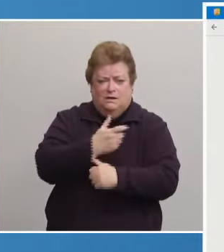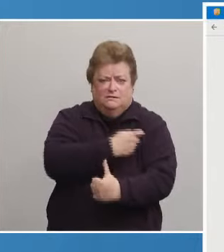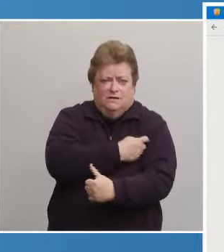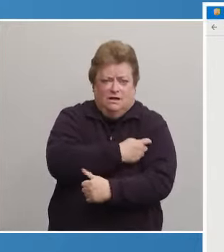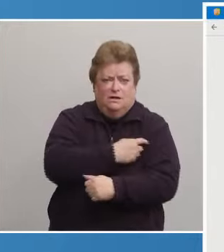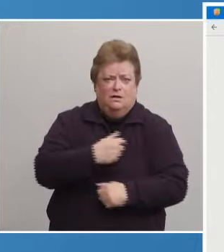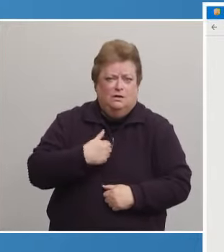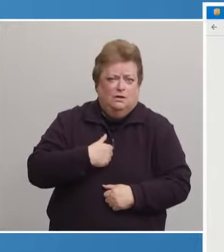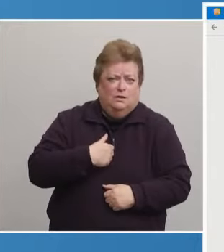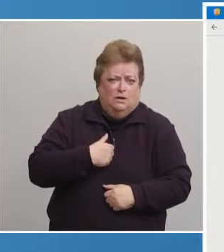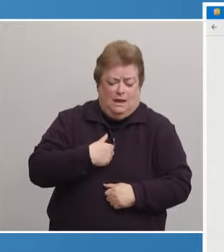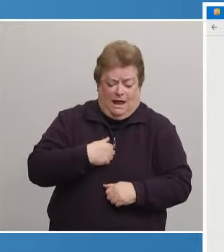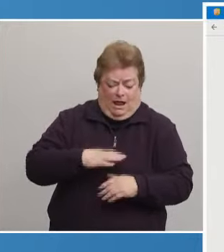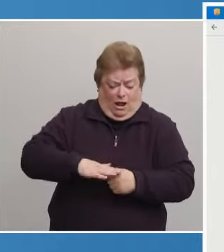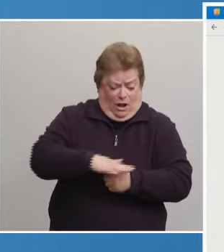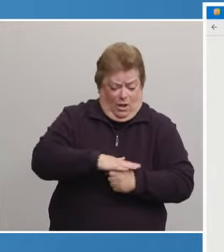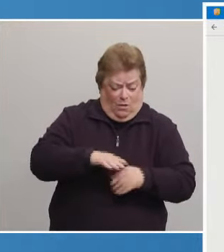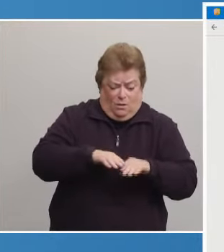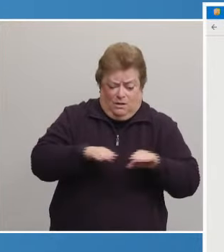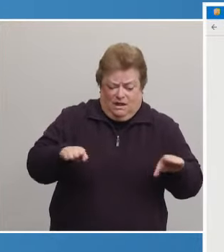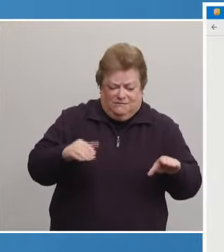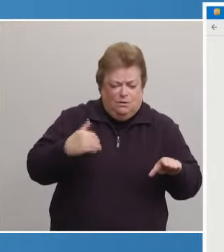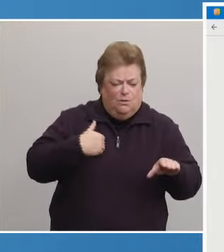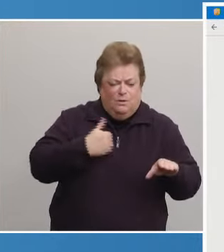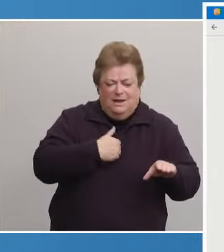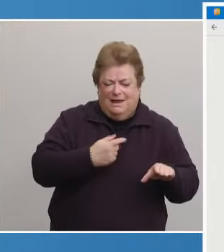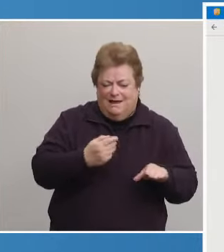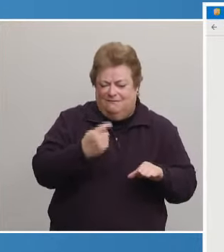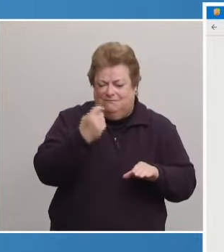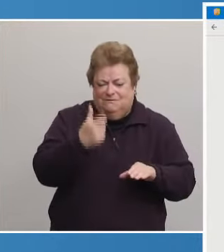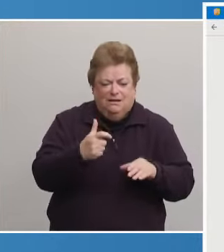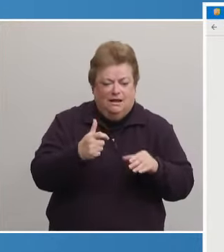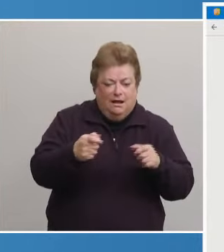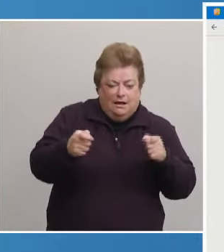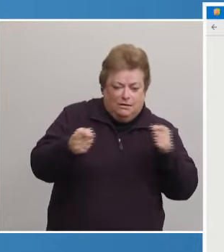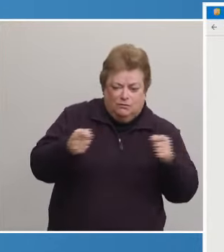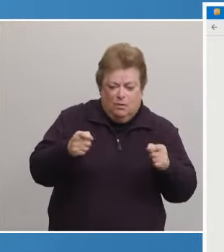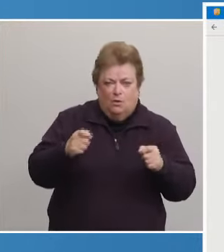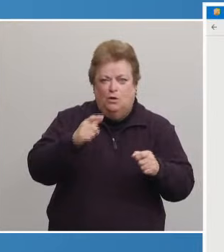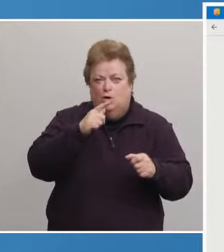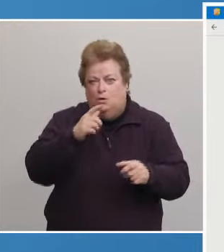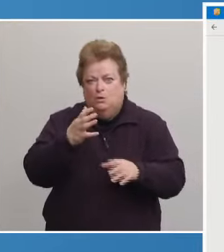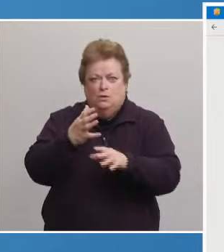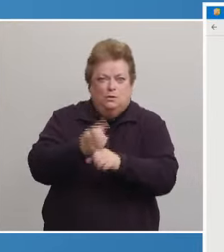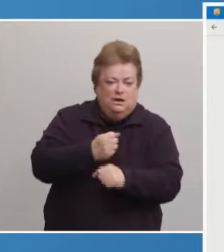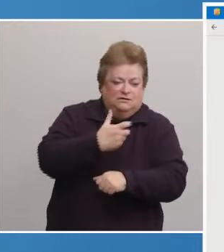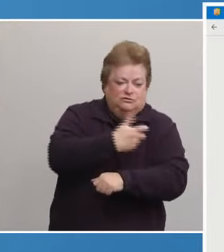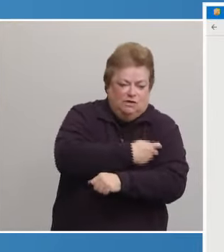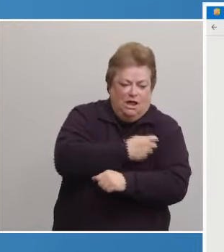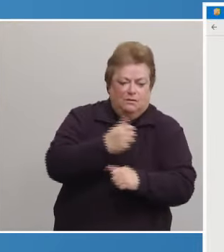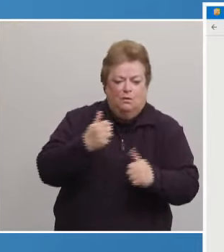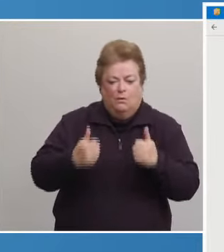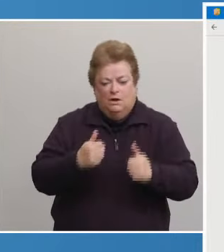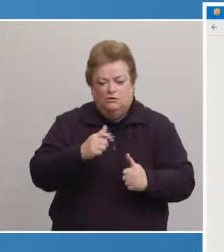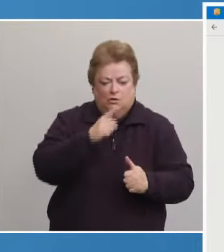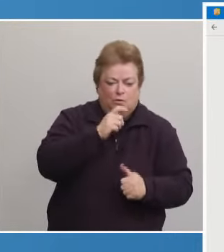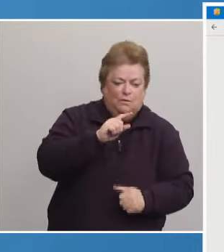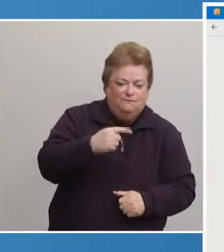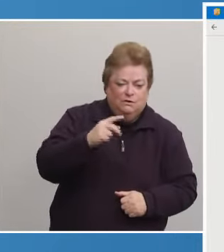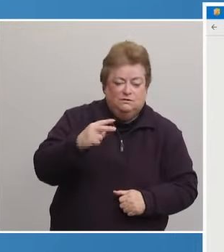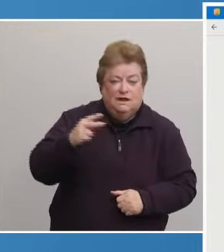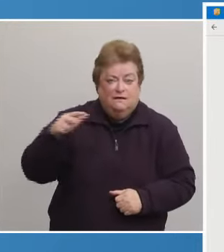flexibility at the local level when it comes to determining who gets to line up for a shot and in what order. Second,